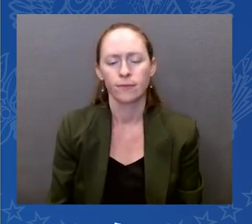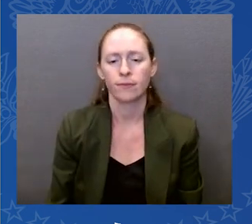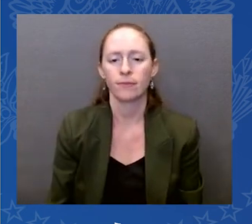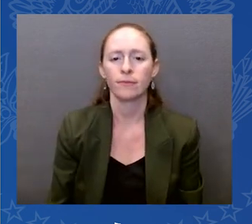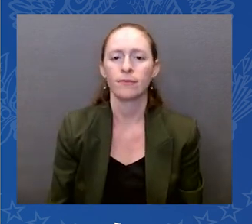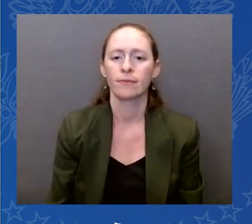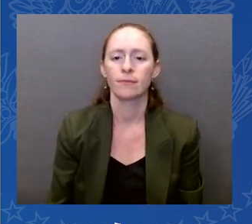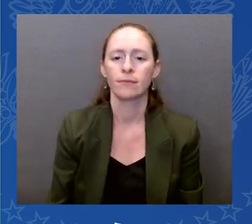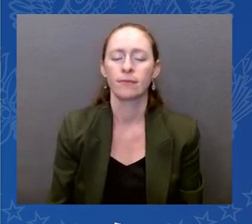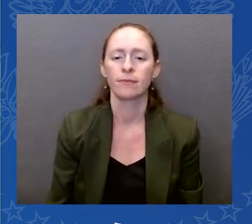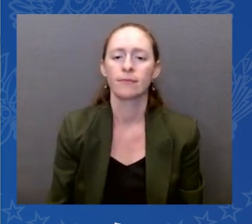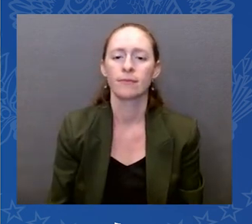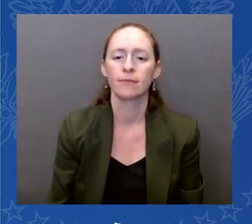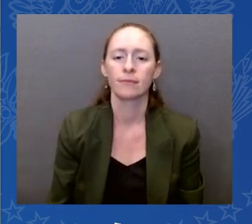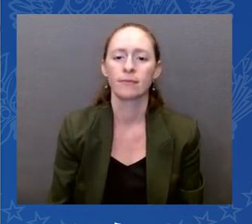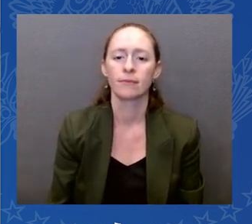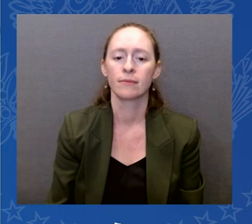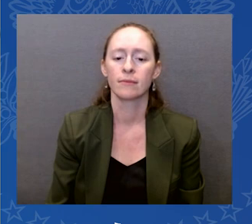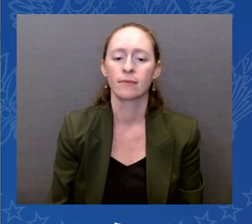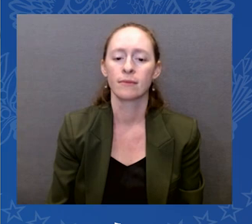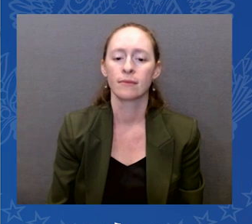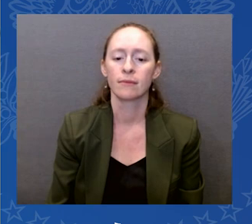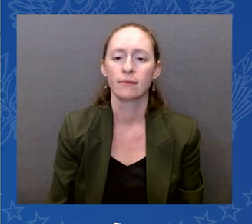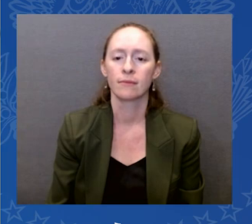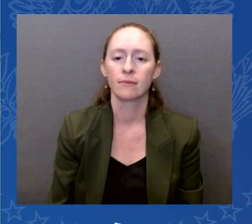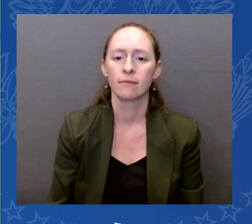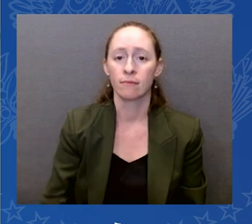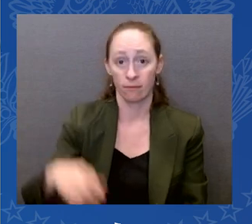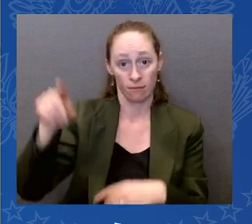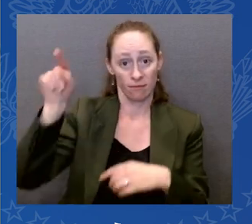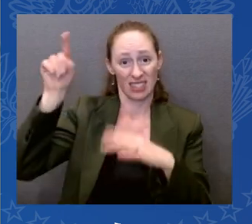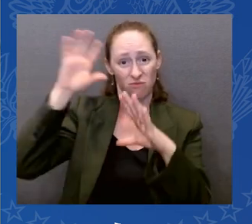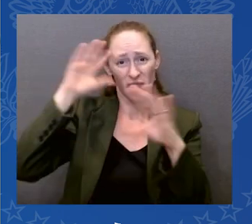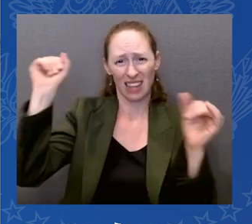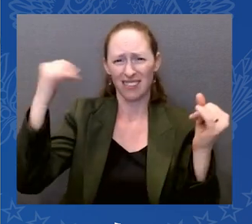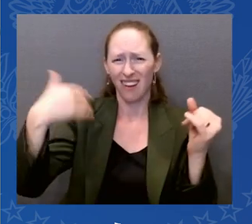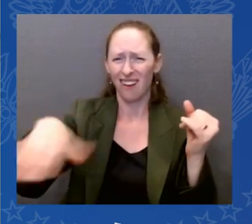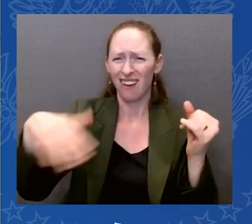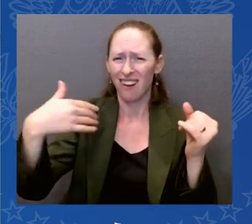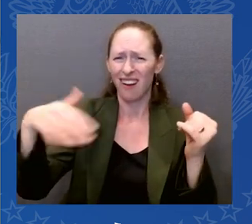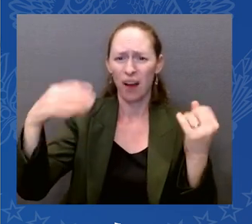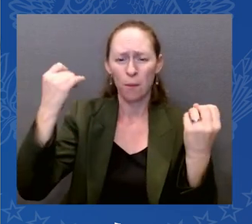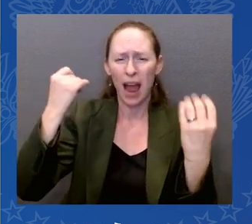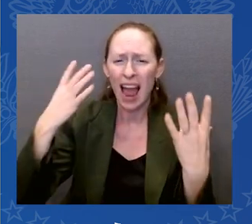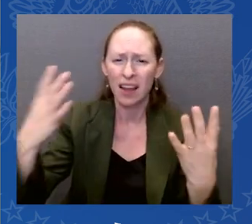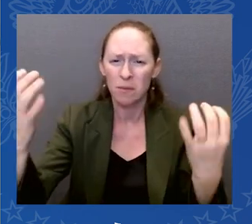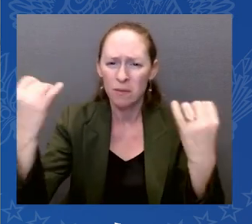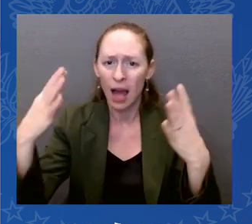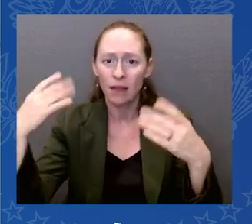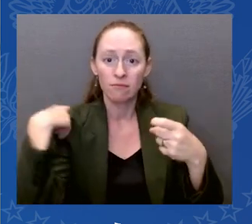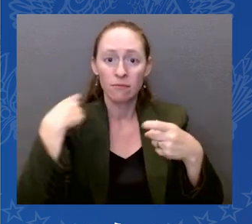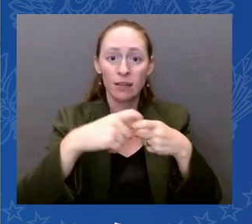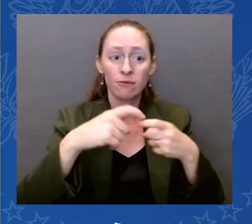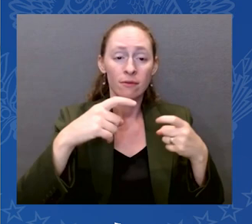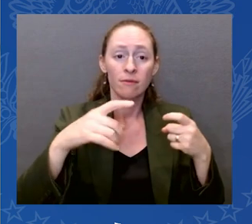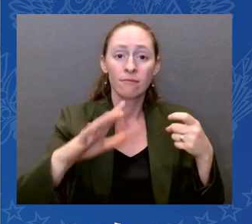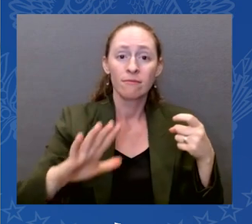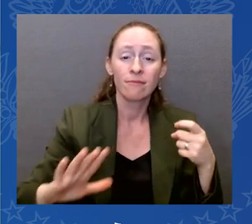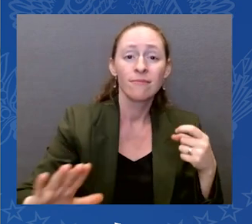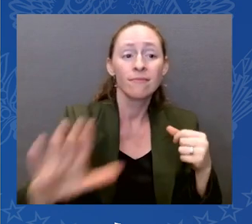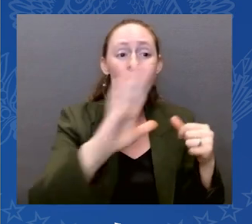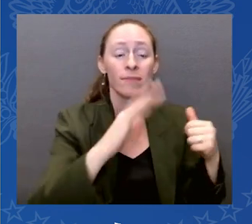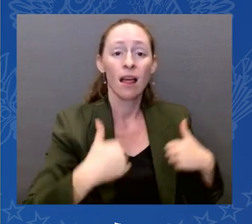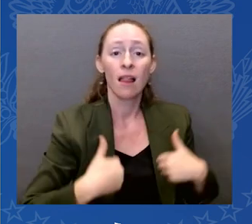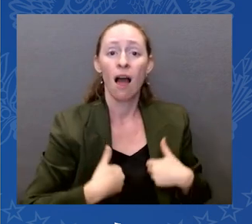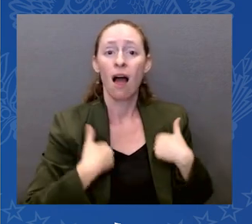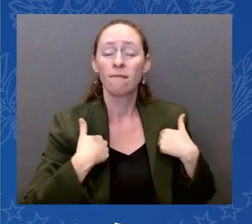imperiled fortunes of so many Hispanic people as President Biden, reaffirming protections for DACA recipients,